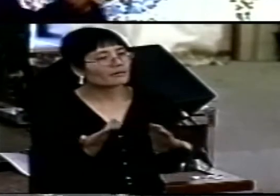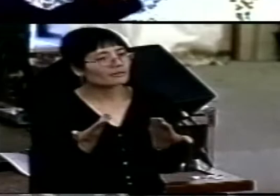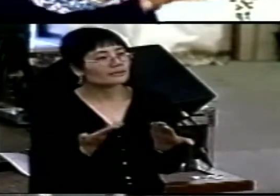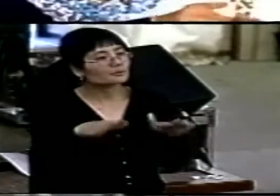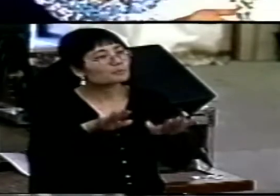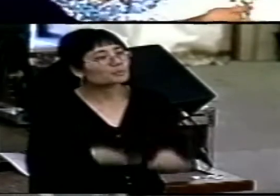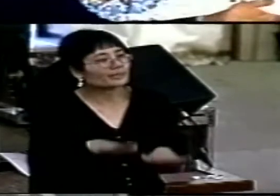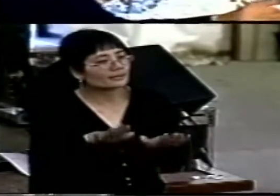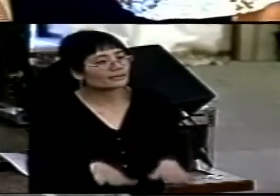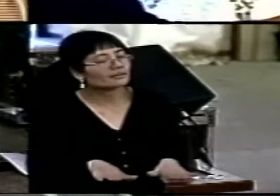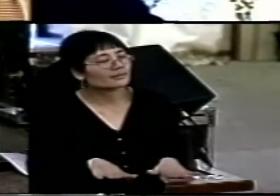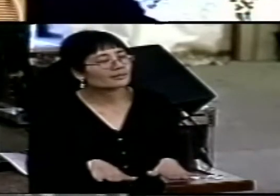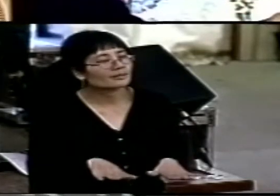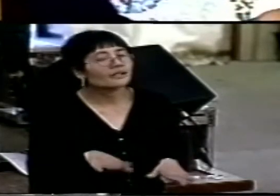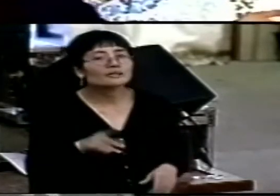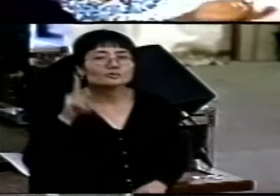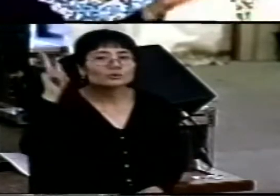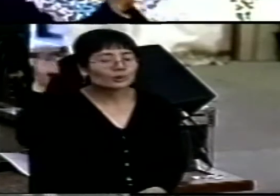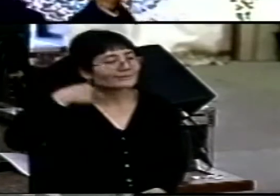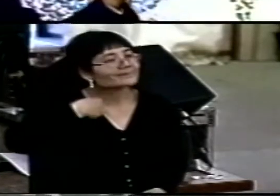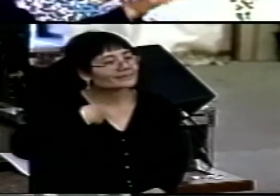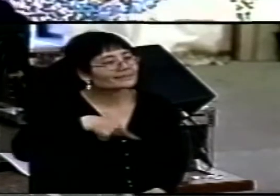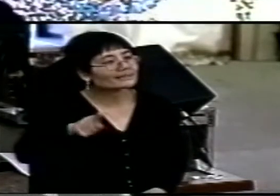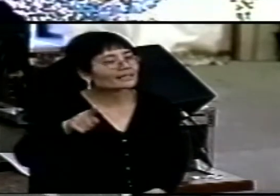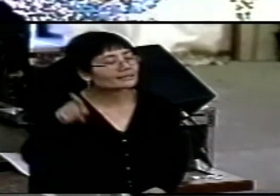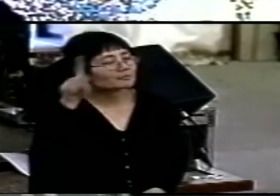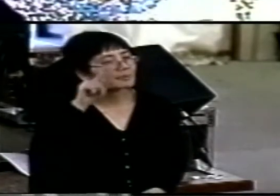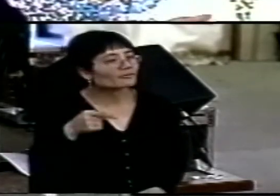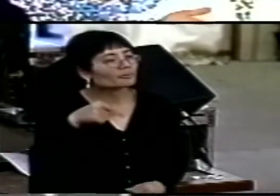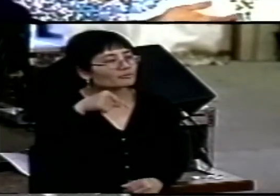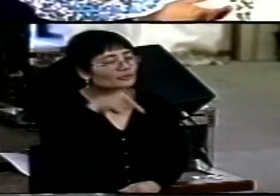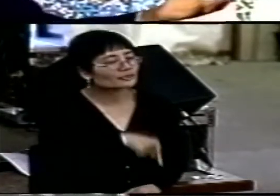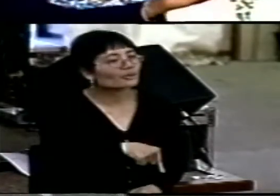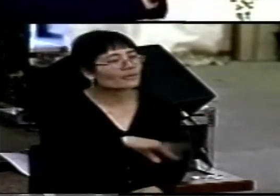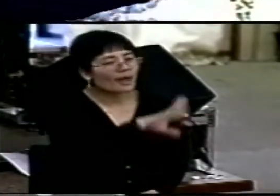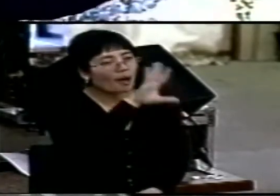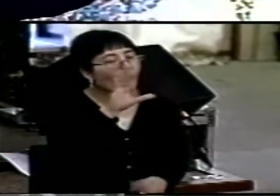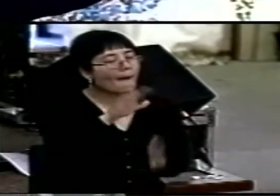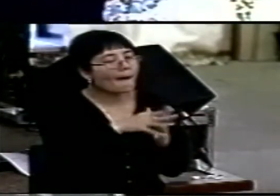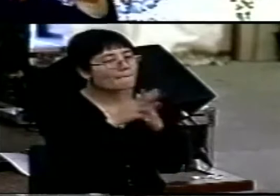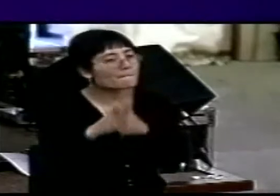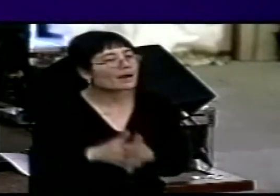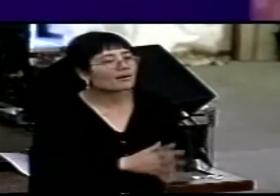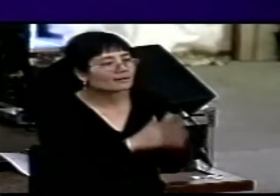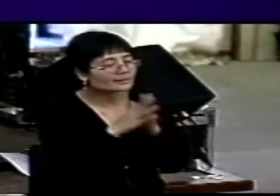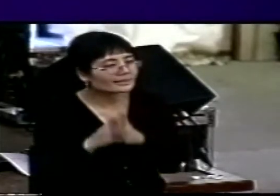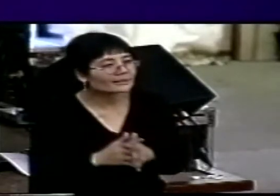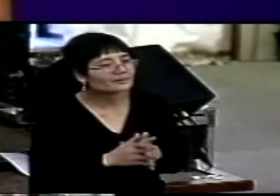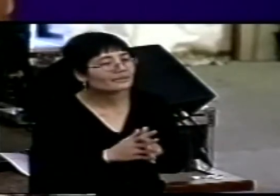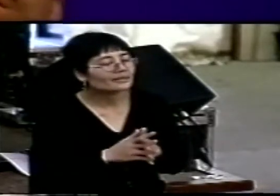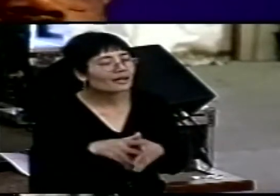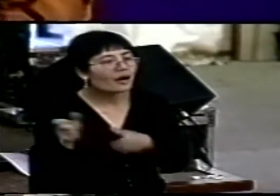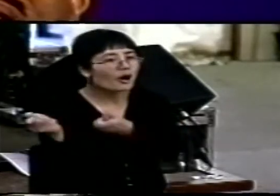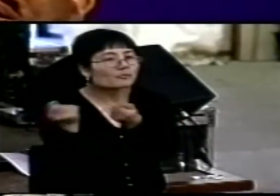What happens when God begins to send in people from Latin America, from Asia, and to bring us different ways of being church and